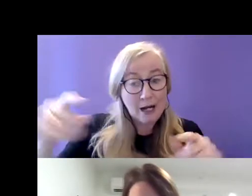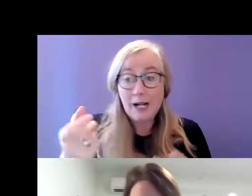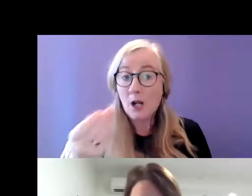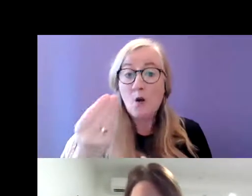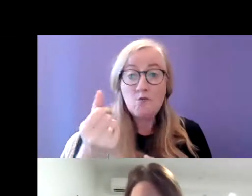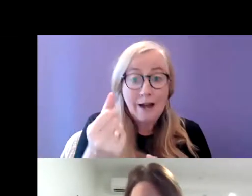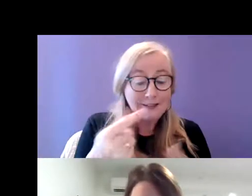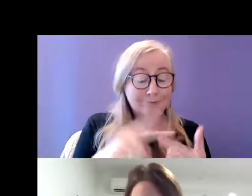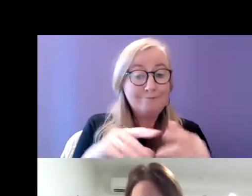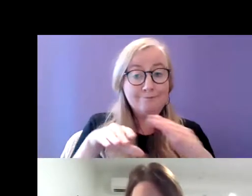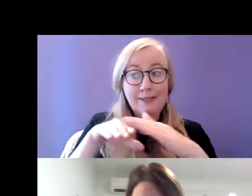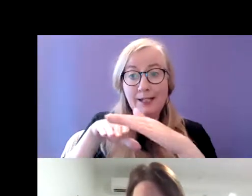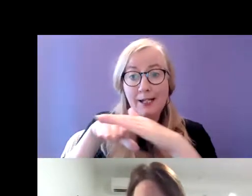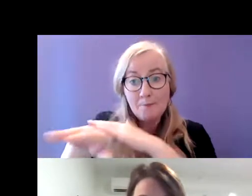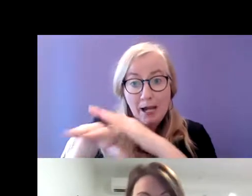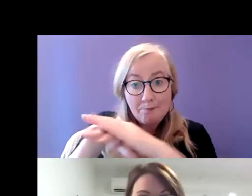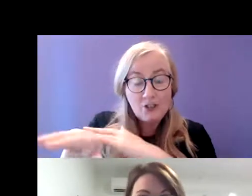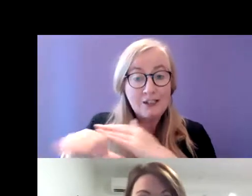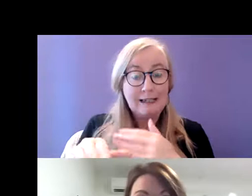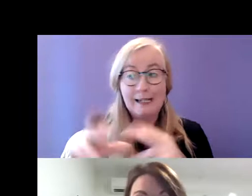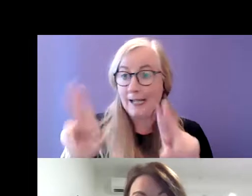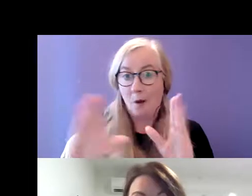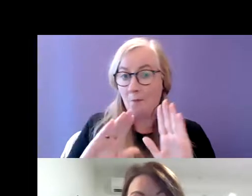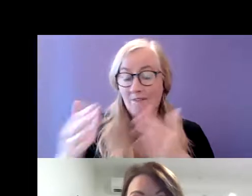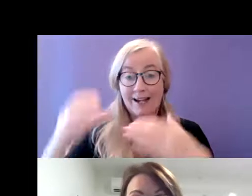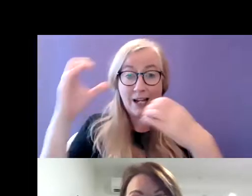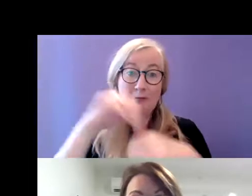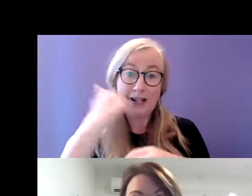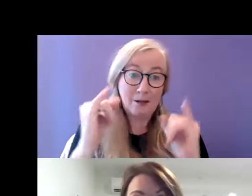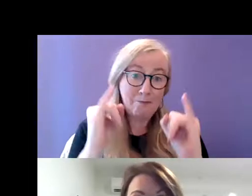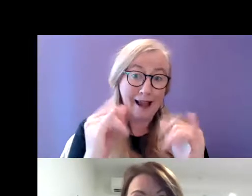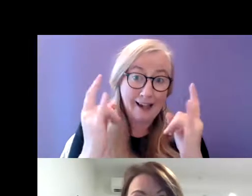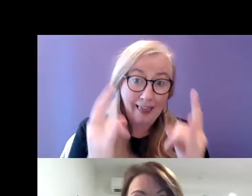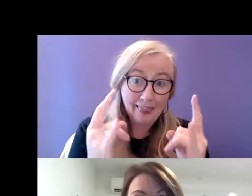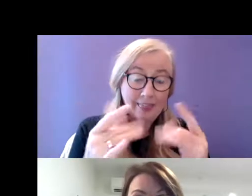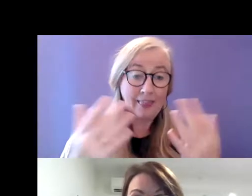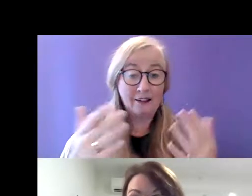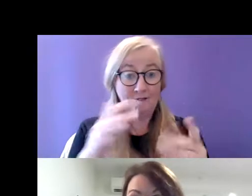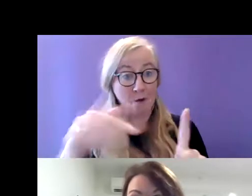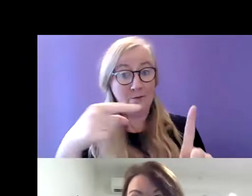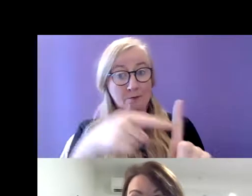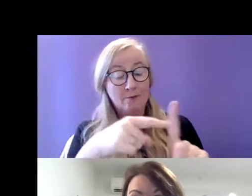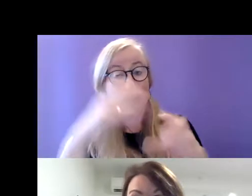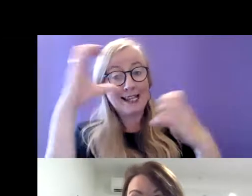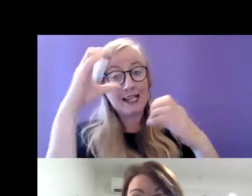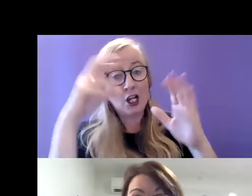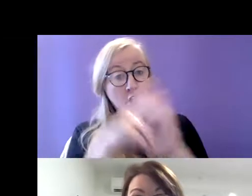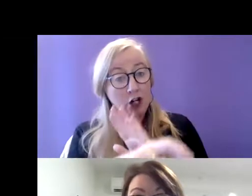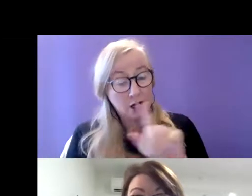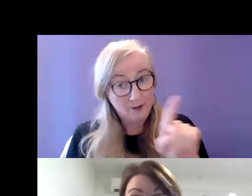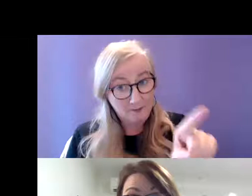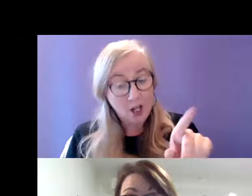linked to reduced capacity to provide care because of ill health of a carer. It says, Laura says,